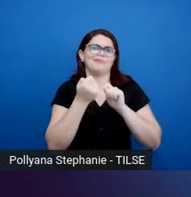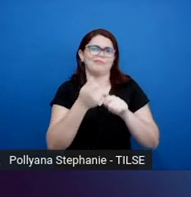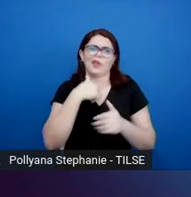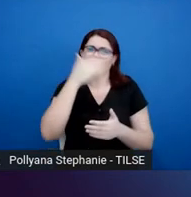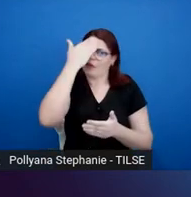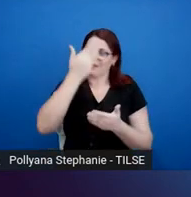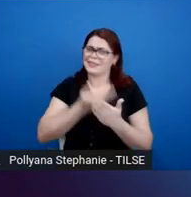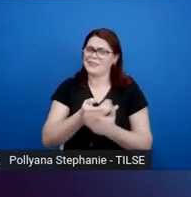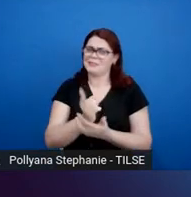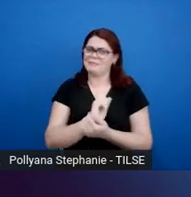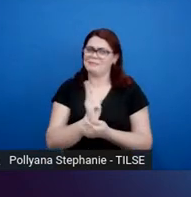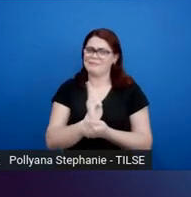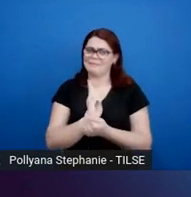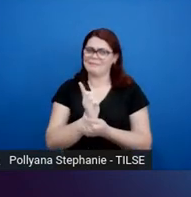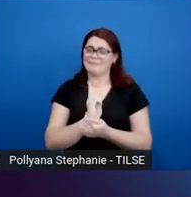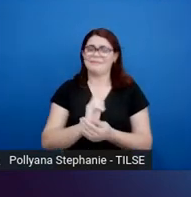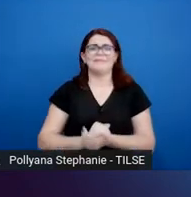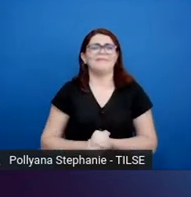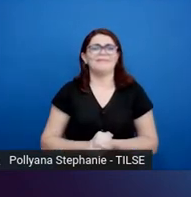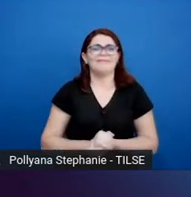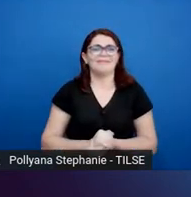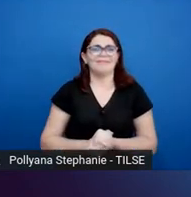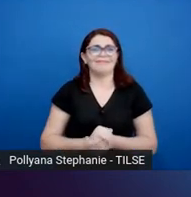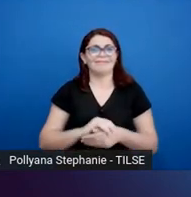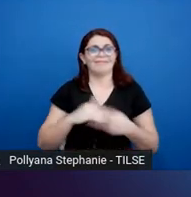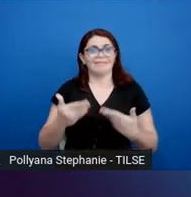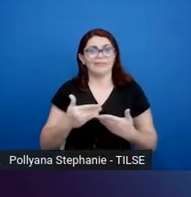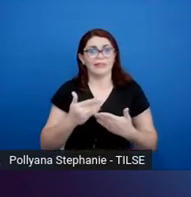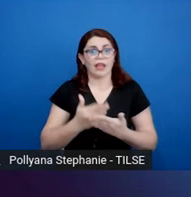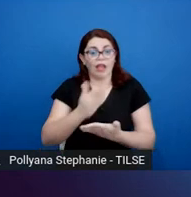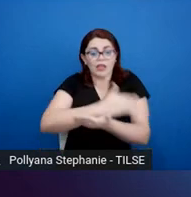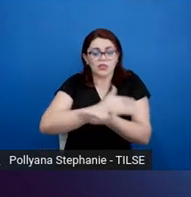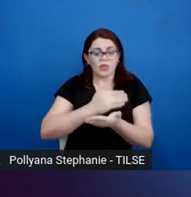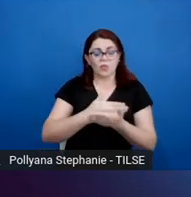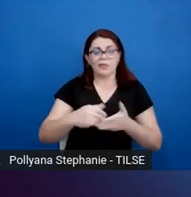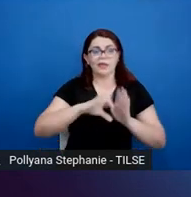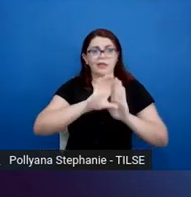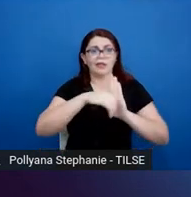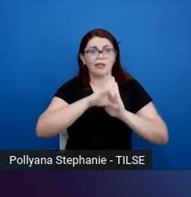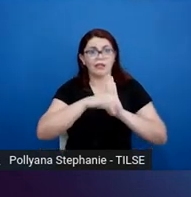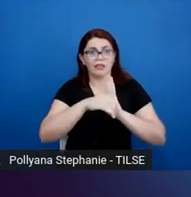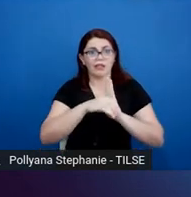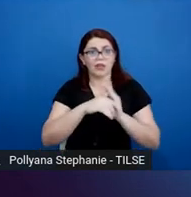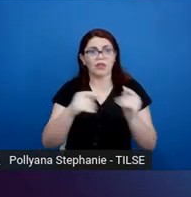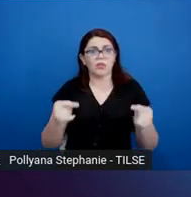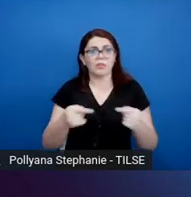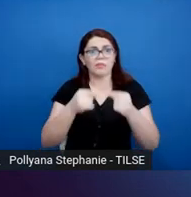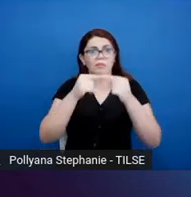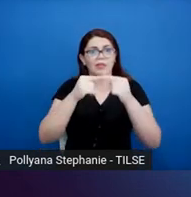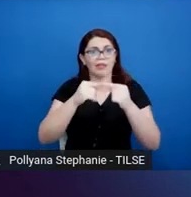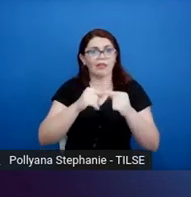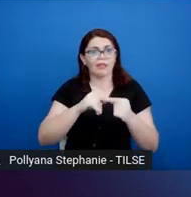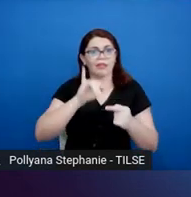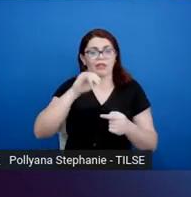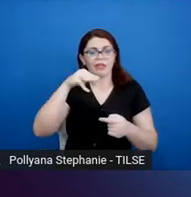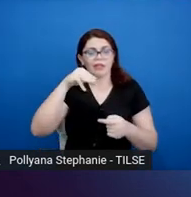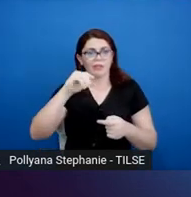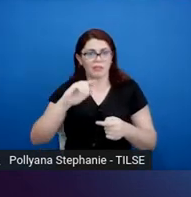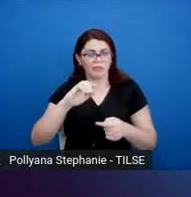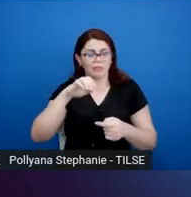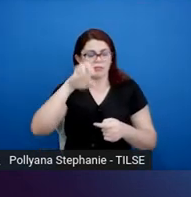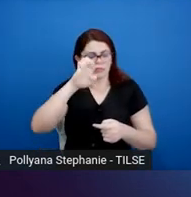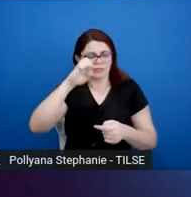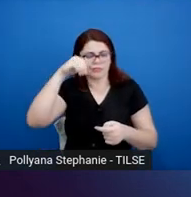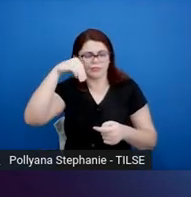we do. So before we get to a definition of English medium instruction, we can think